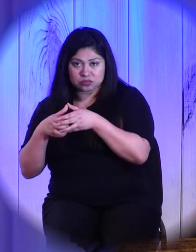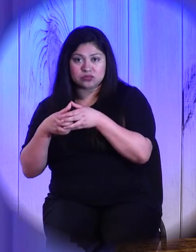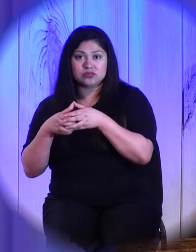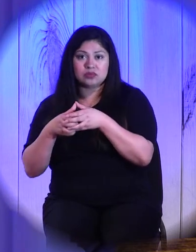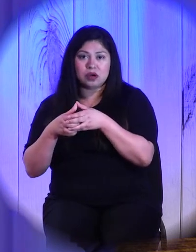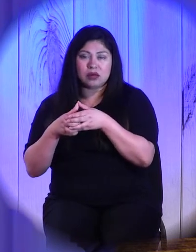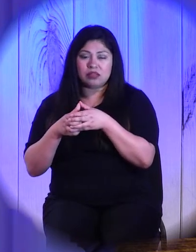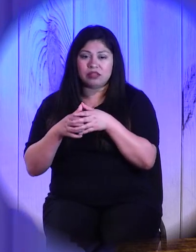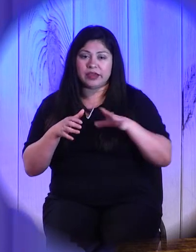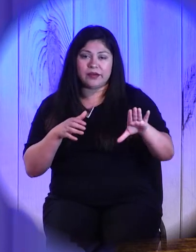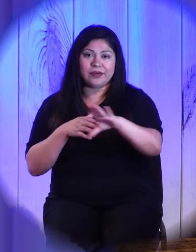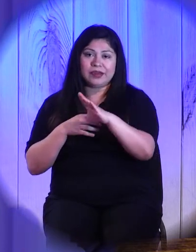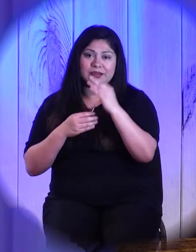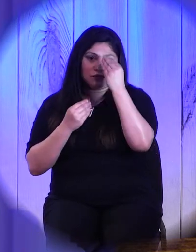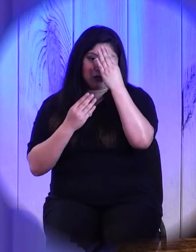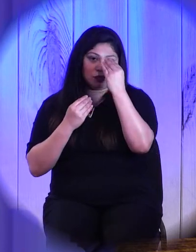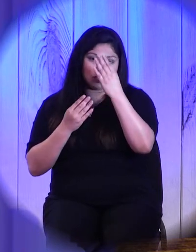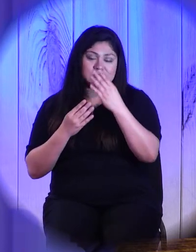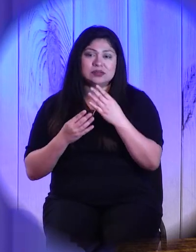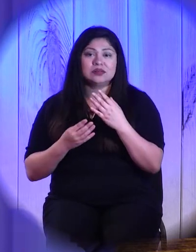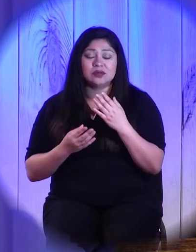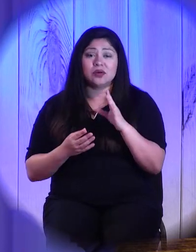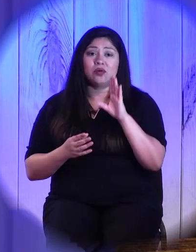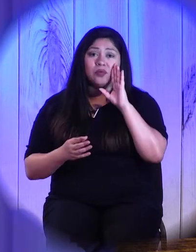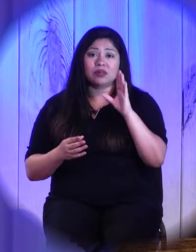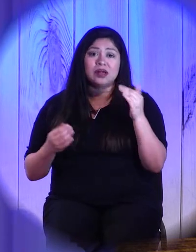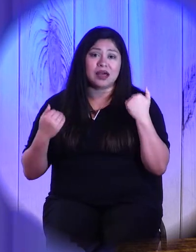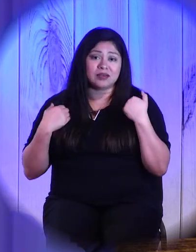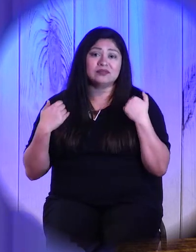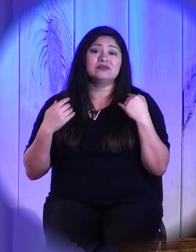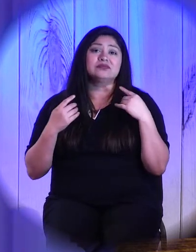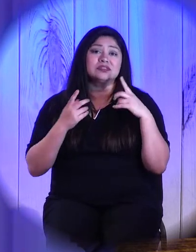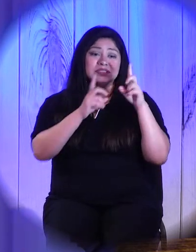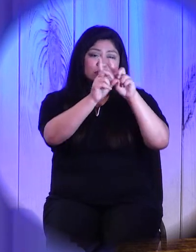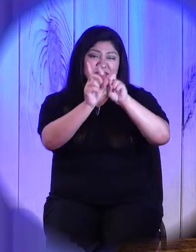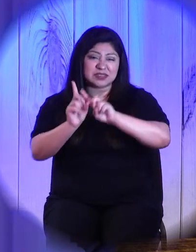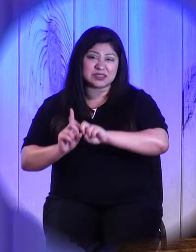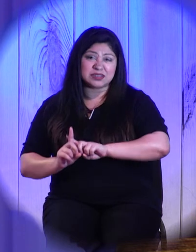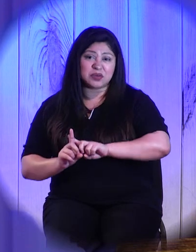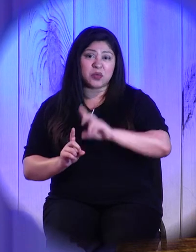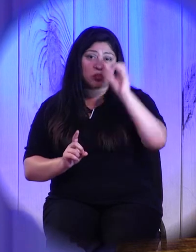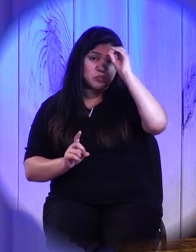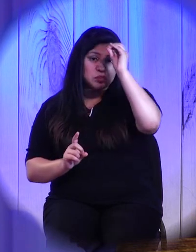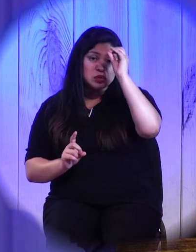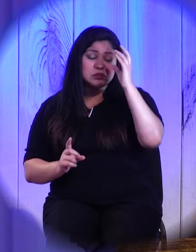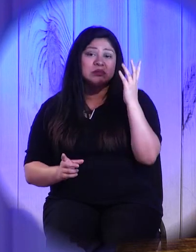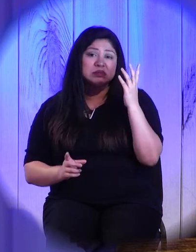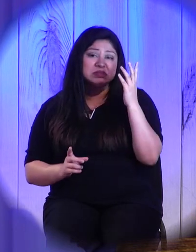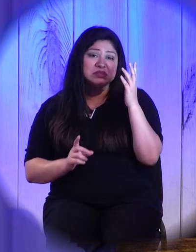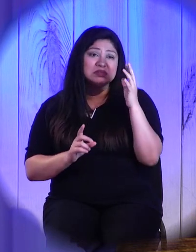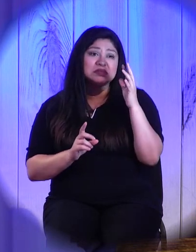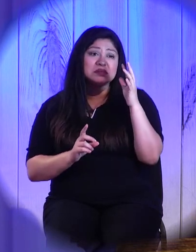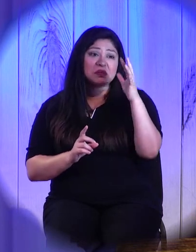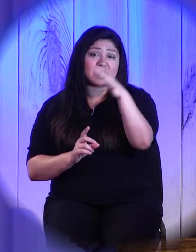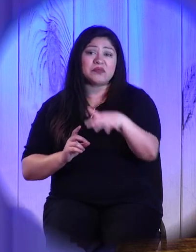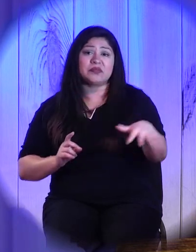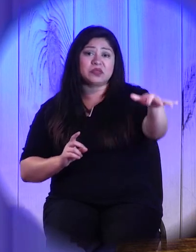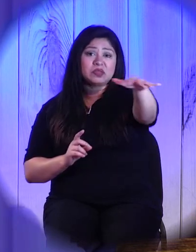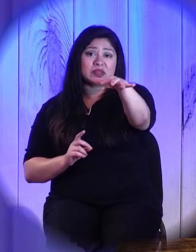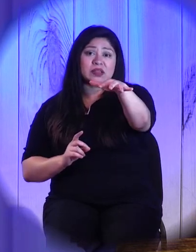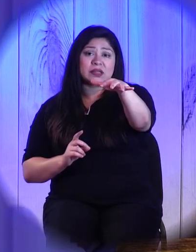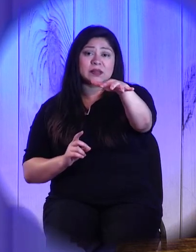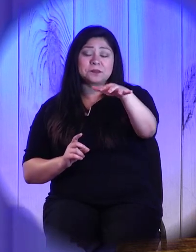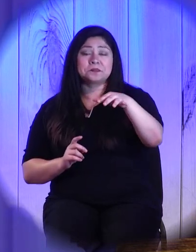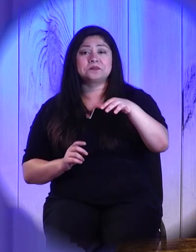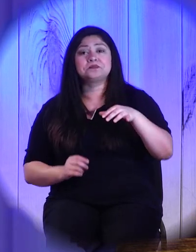just know there's going to be some differences out there. What we're committed as pastors is being merciful in the way we